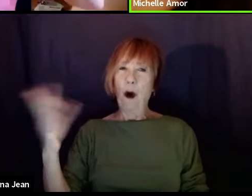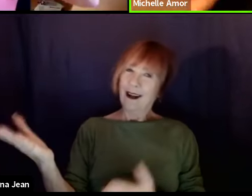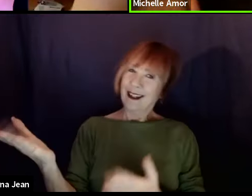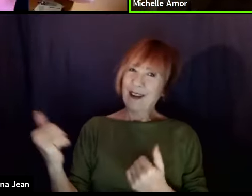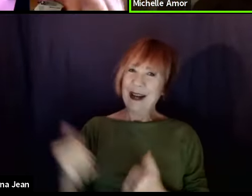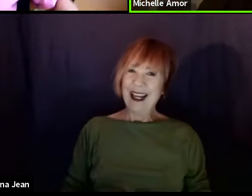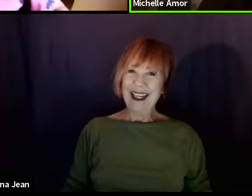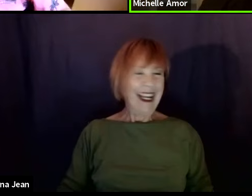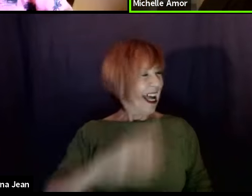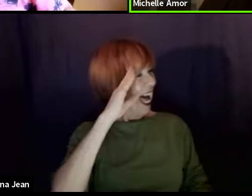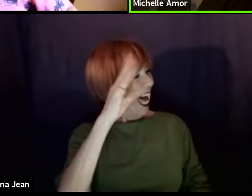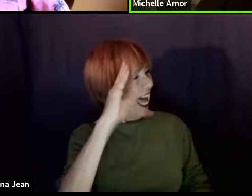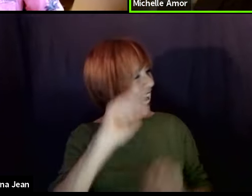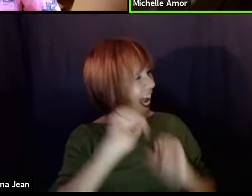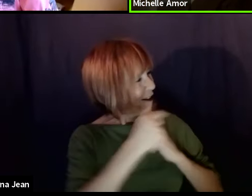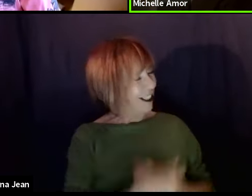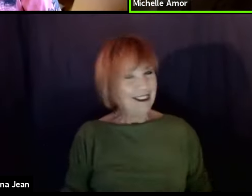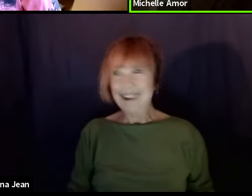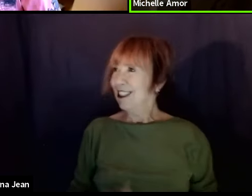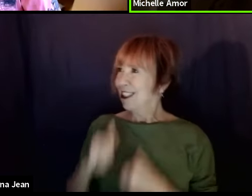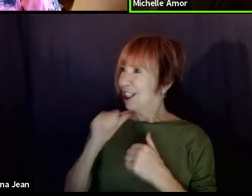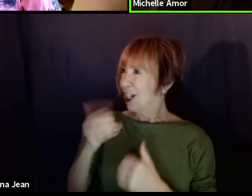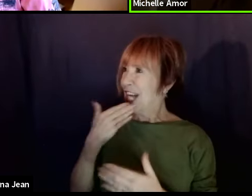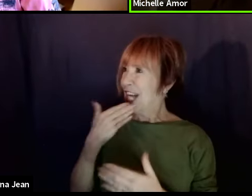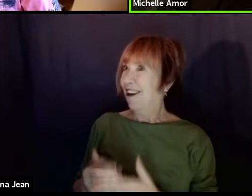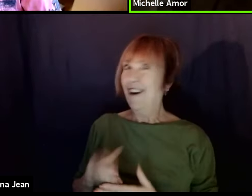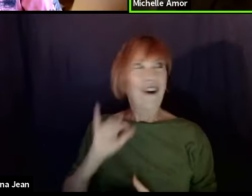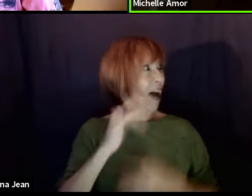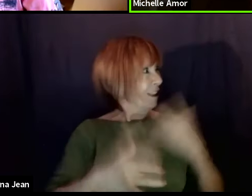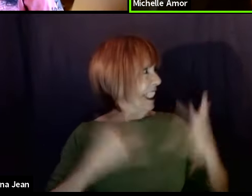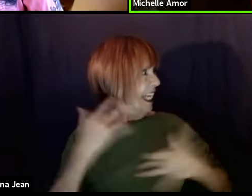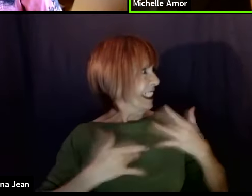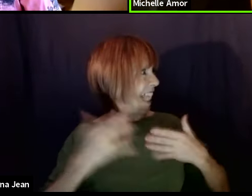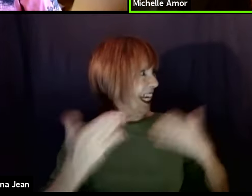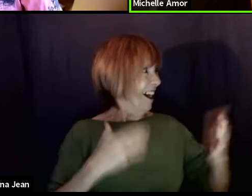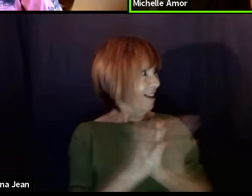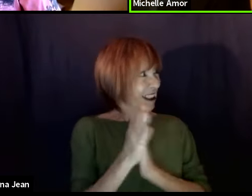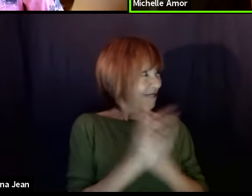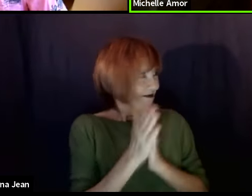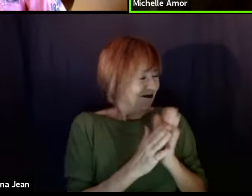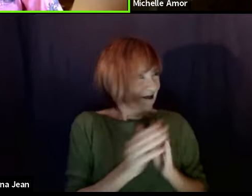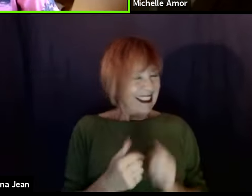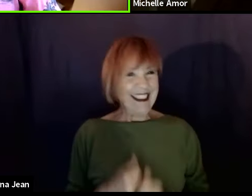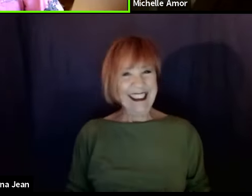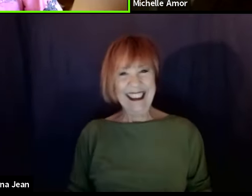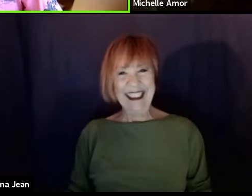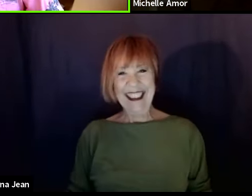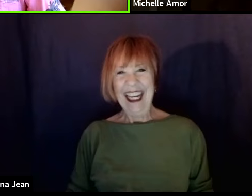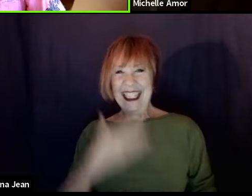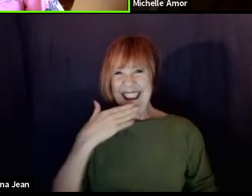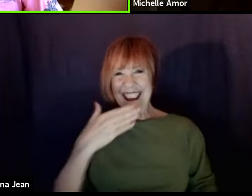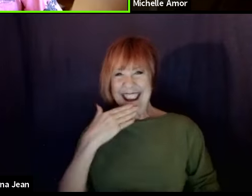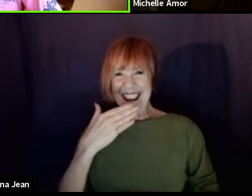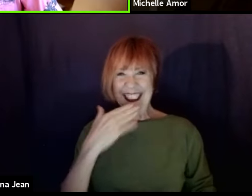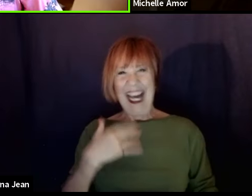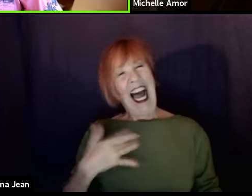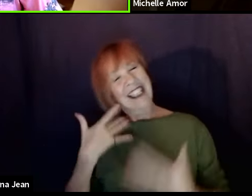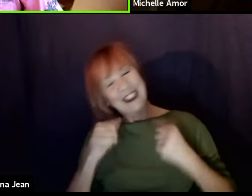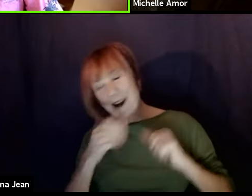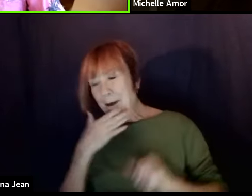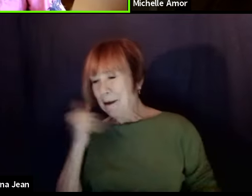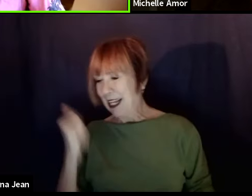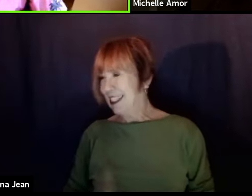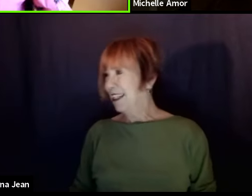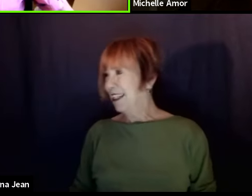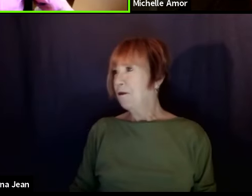Hi, how are you? How are you doing? Good. That was such an exciting intro. I got all charged up. All right, good. I try my best.